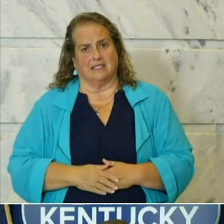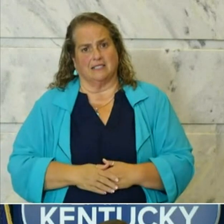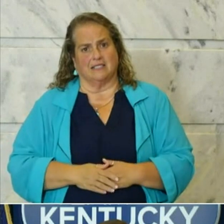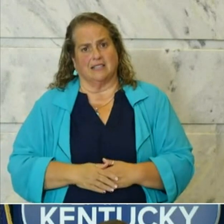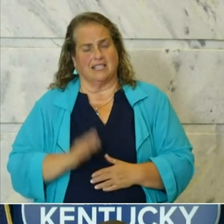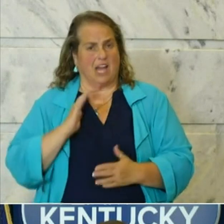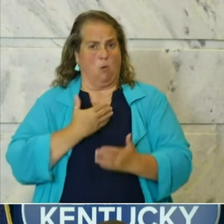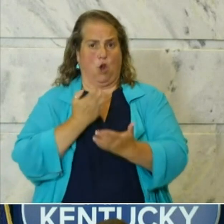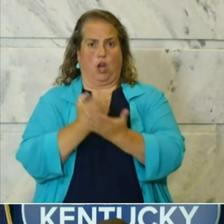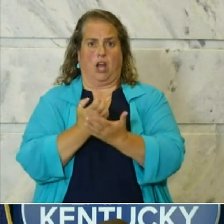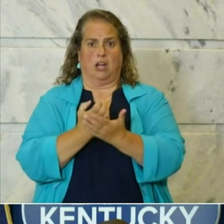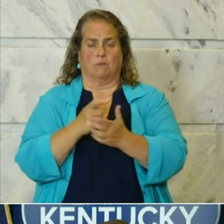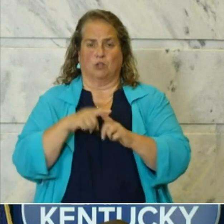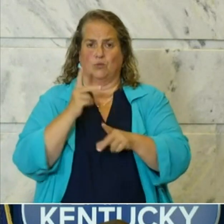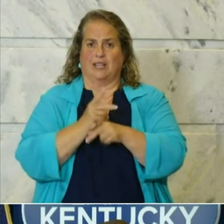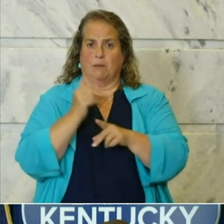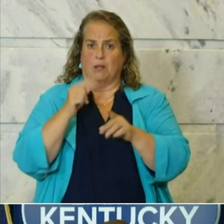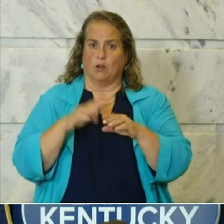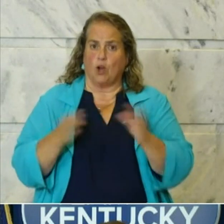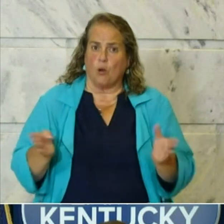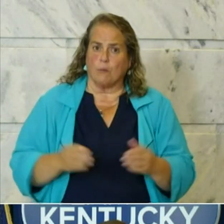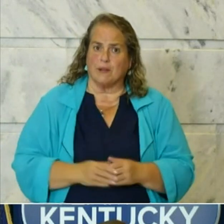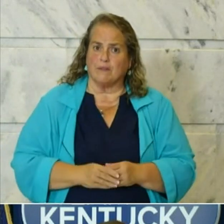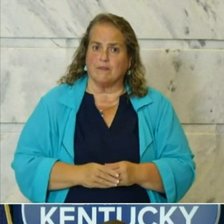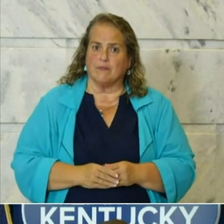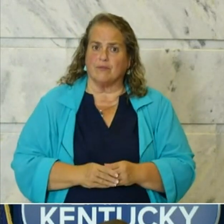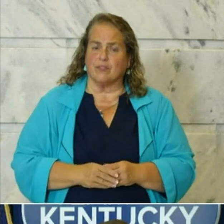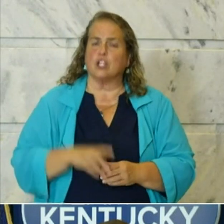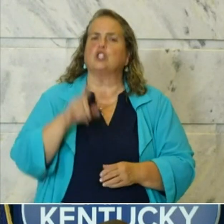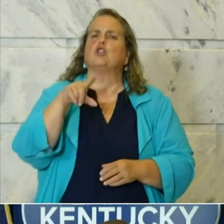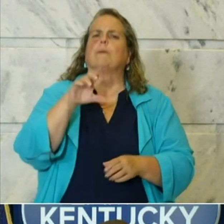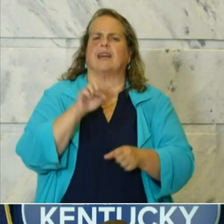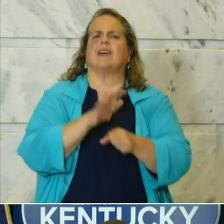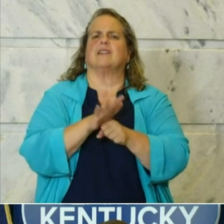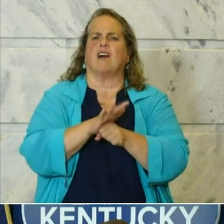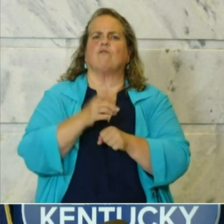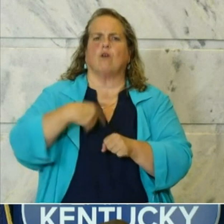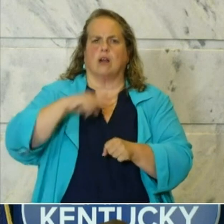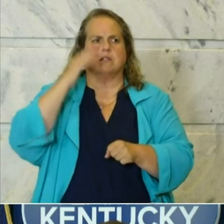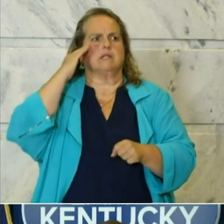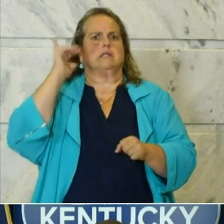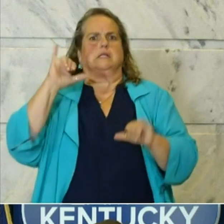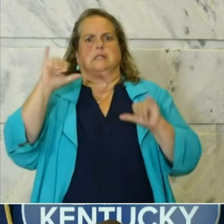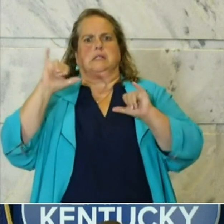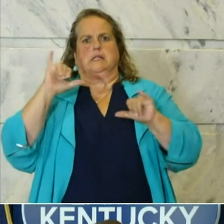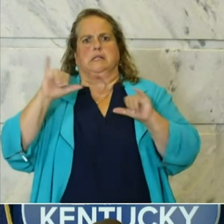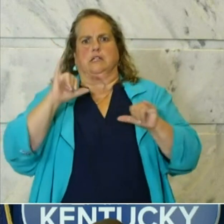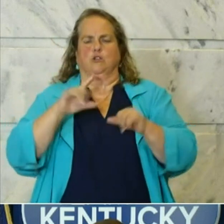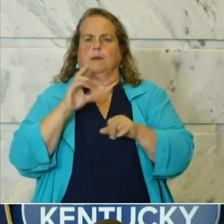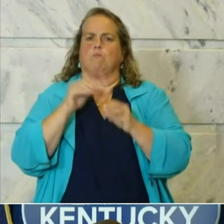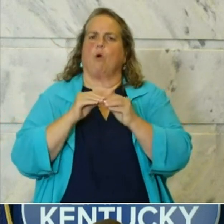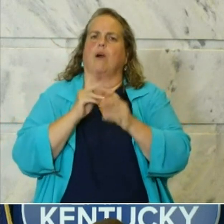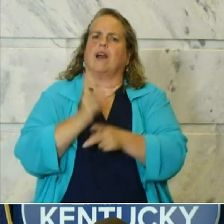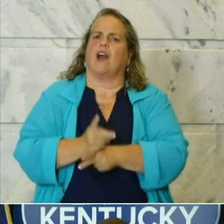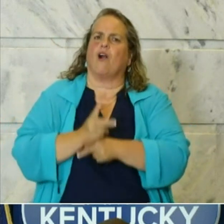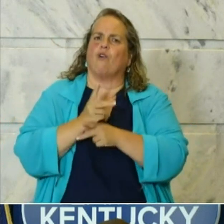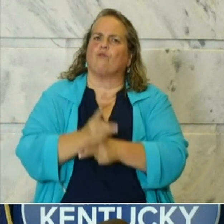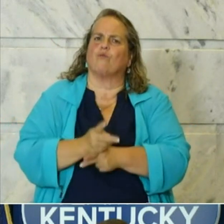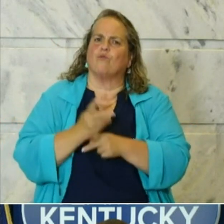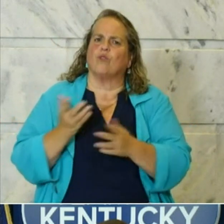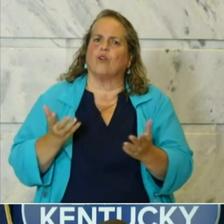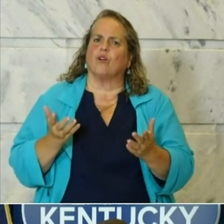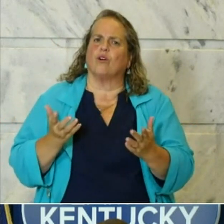economy and whether we can keep it open. That ought to be enough. That's people being able to go to work and we're having a lot of jobs come back online.